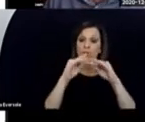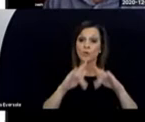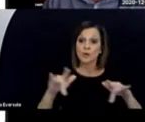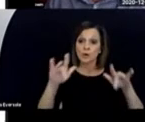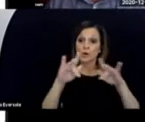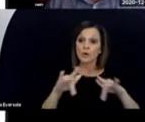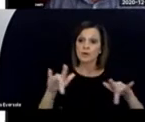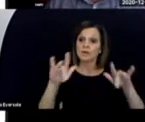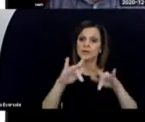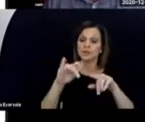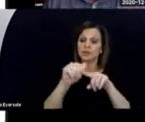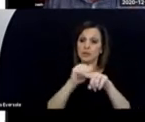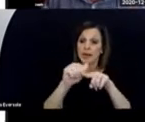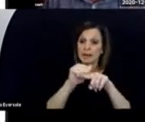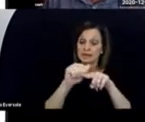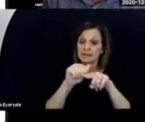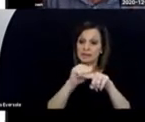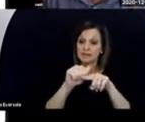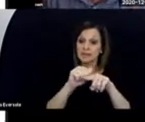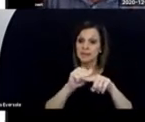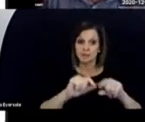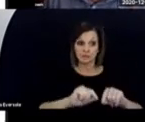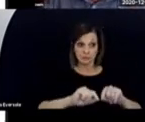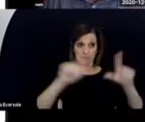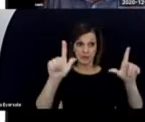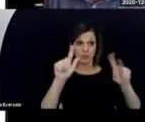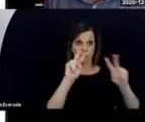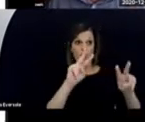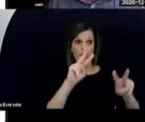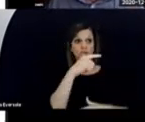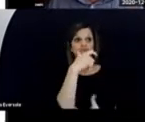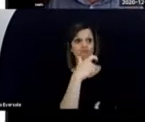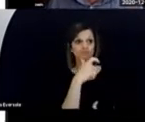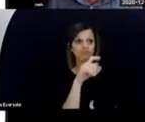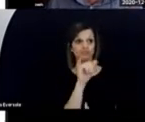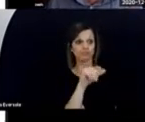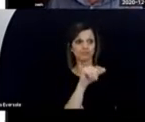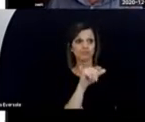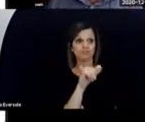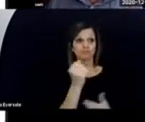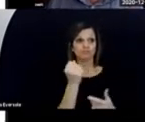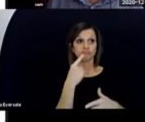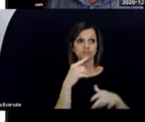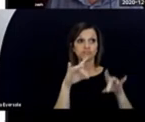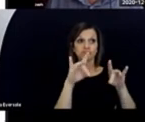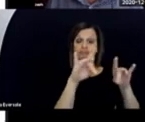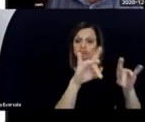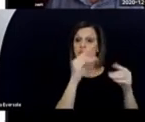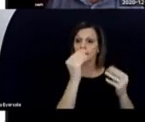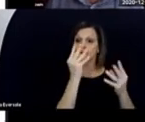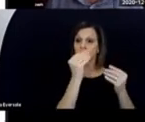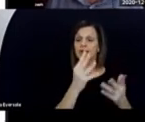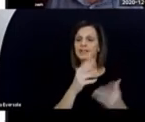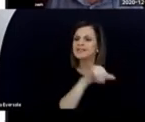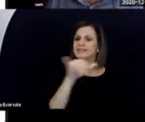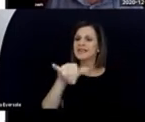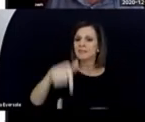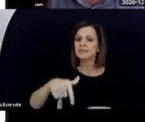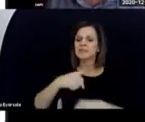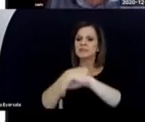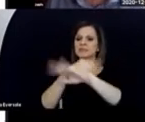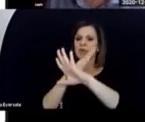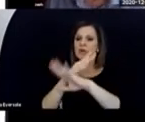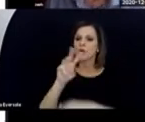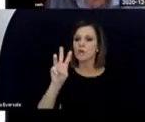training material like this very webinar that I'm delivering at the moment. I've given, I think this is about the